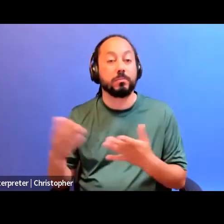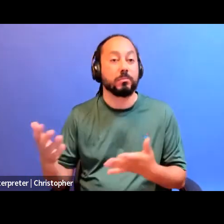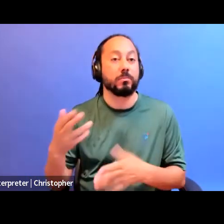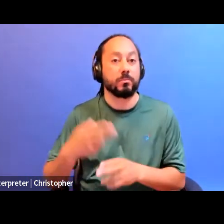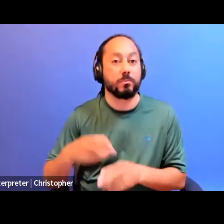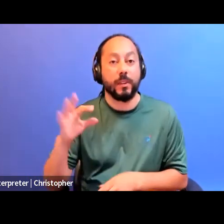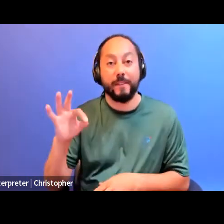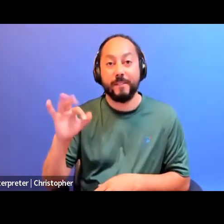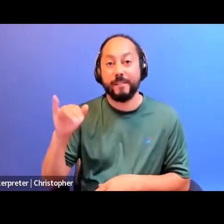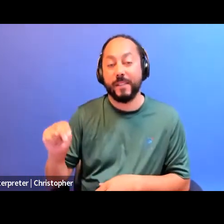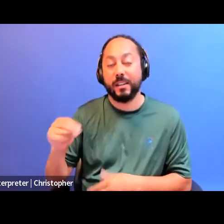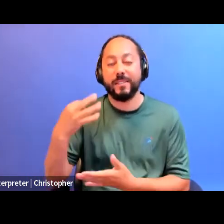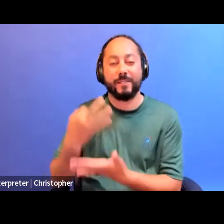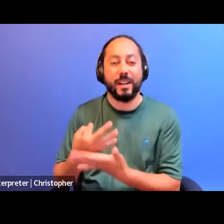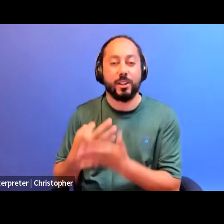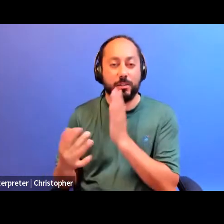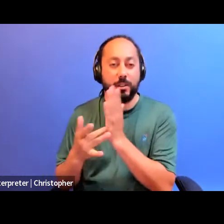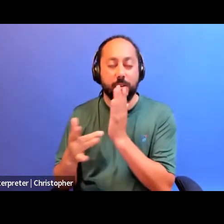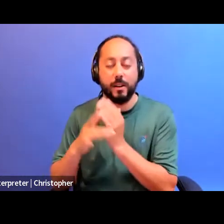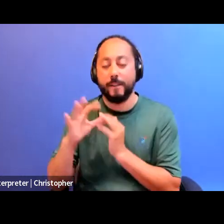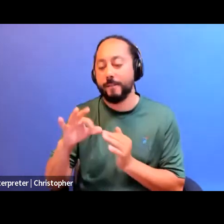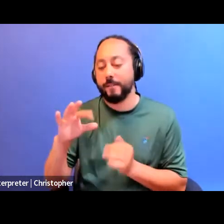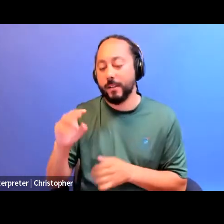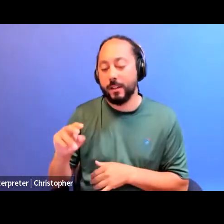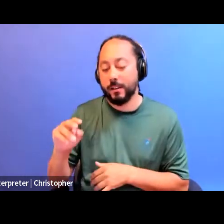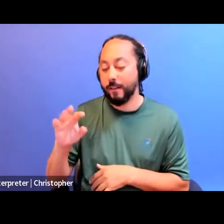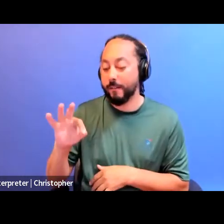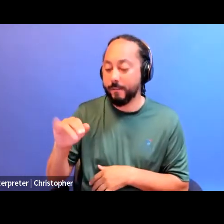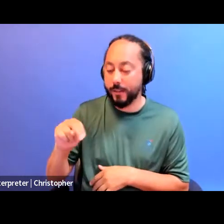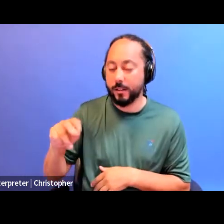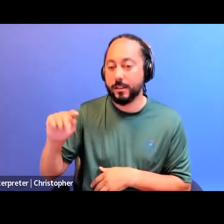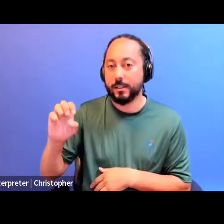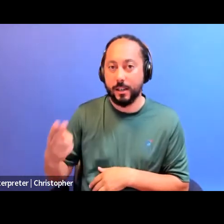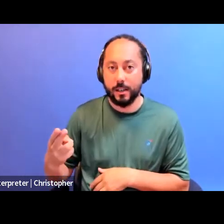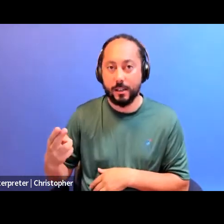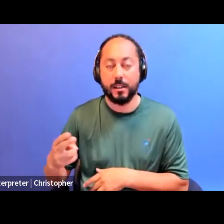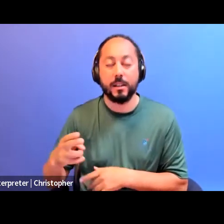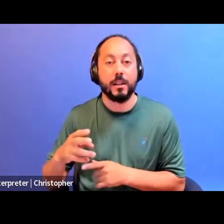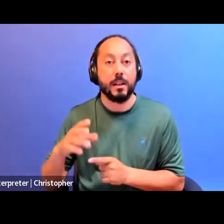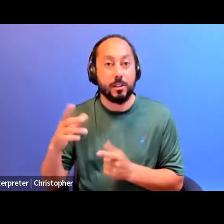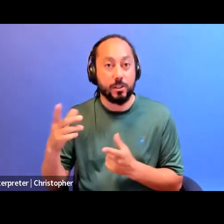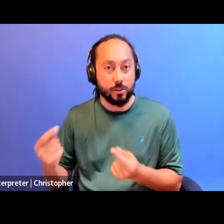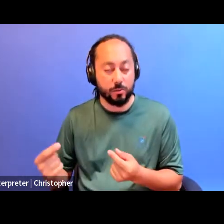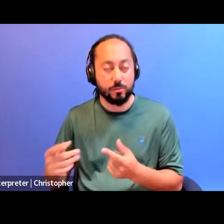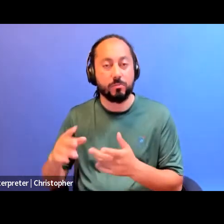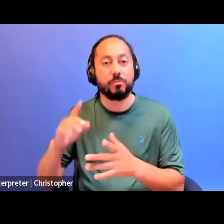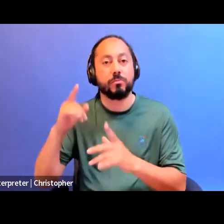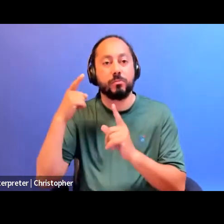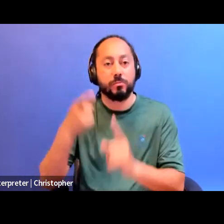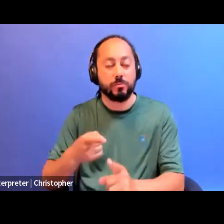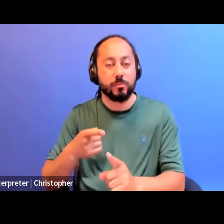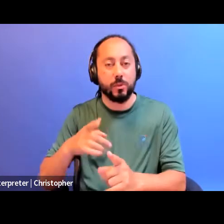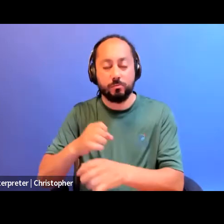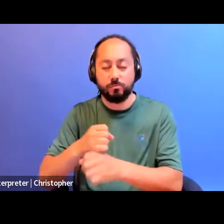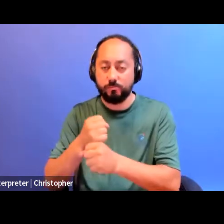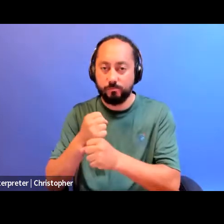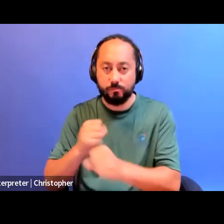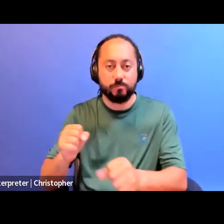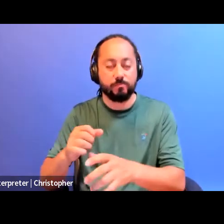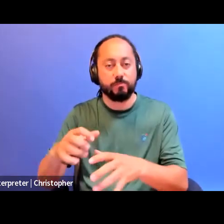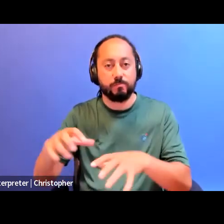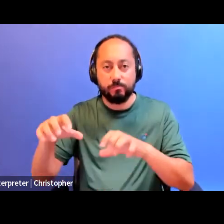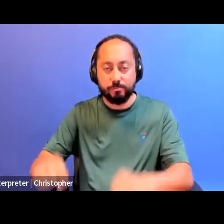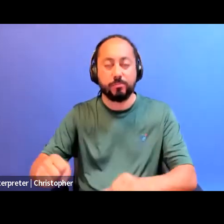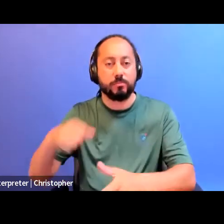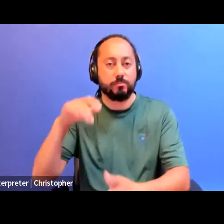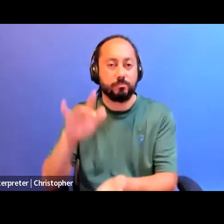technologies, including algorithmic innovations, are designed to securitize and extract from everything. A low